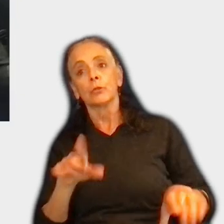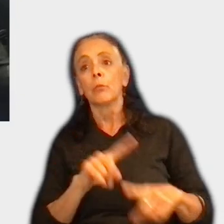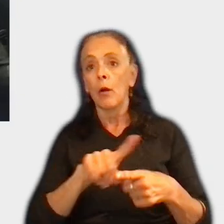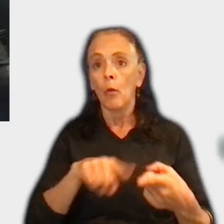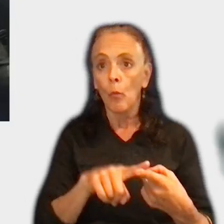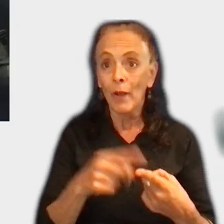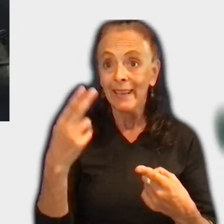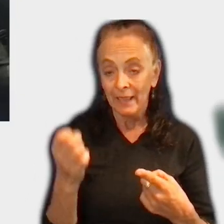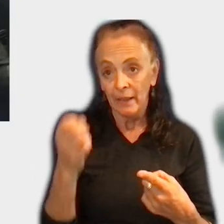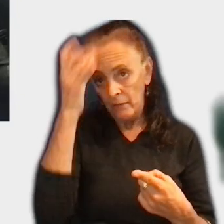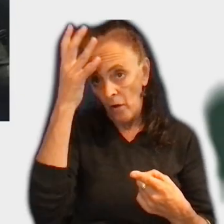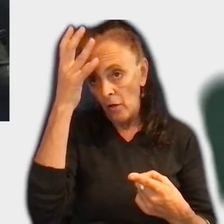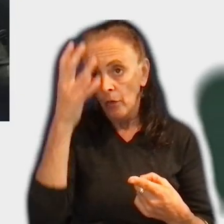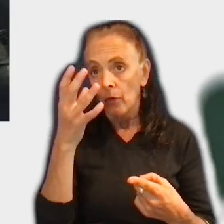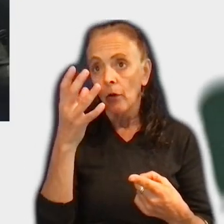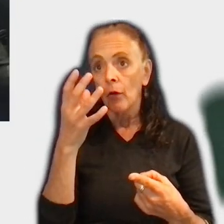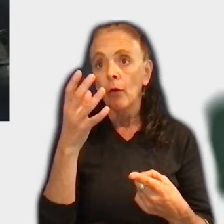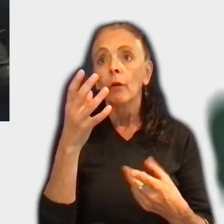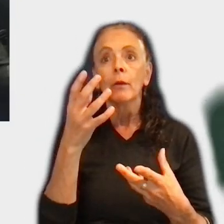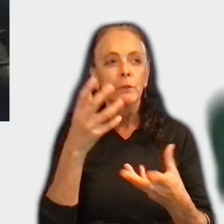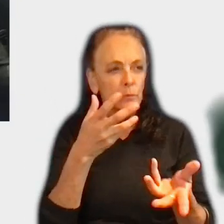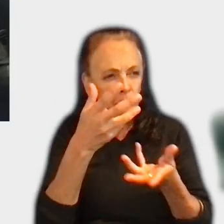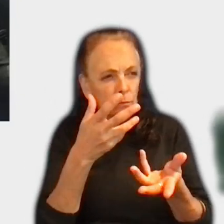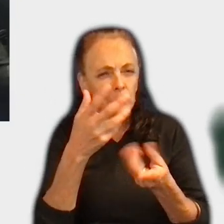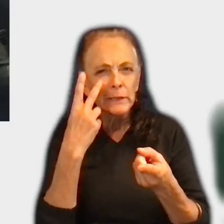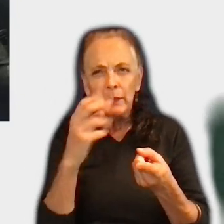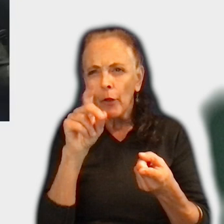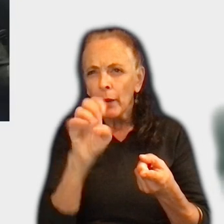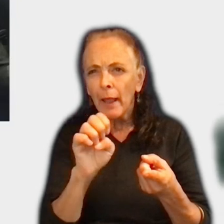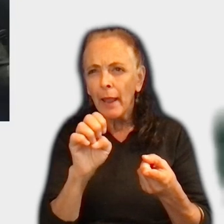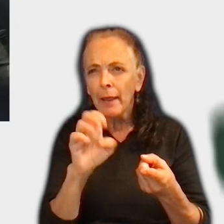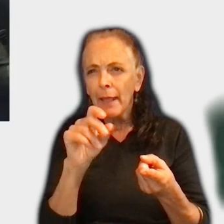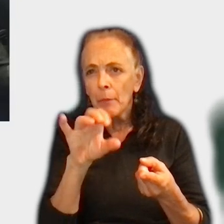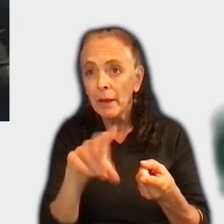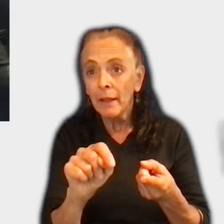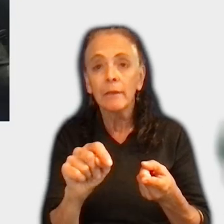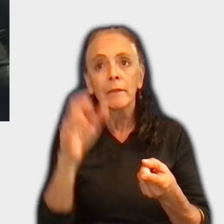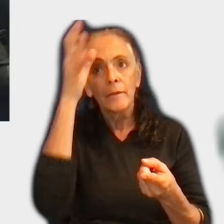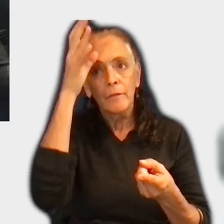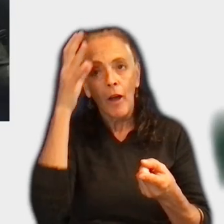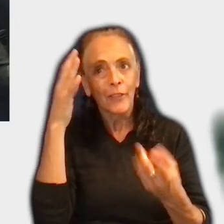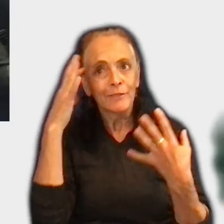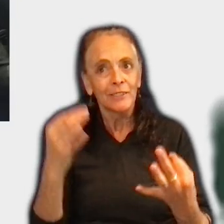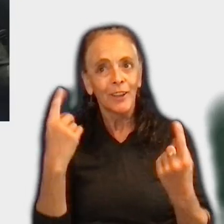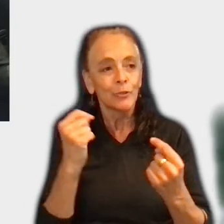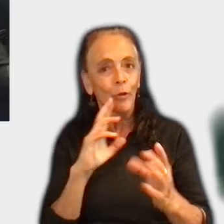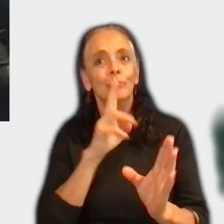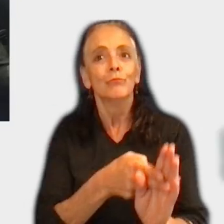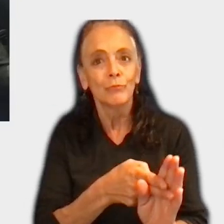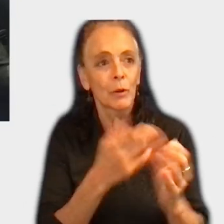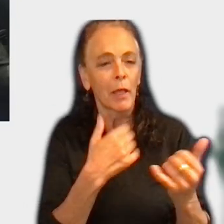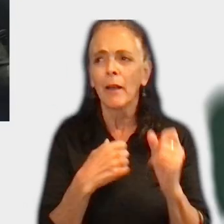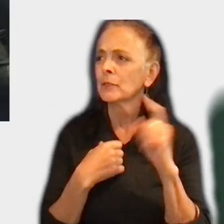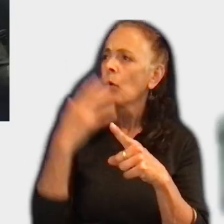when he, the father, interacting with this arcade cabinet, they actually, he intrigued to try to play it and ask